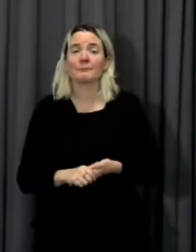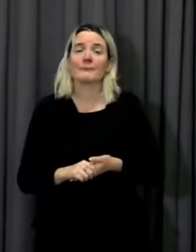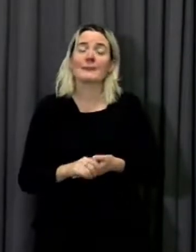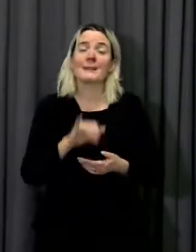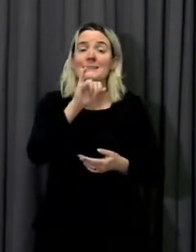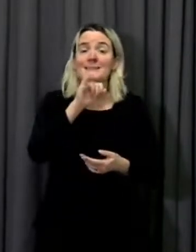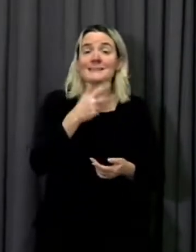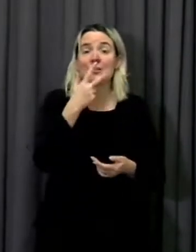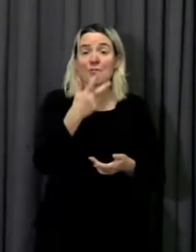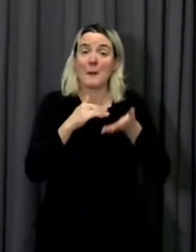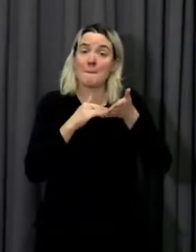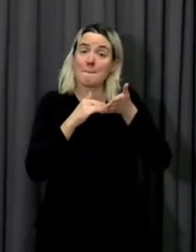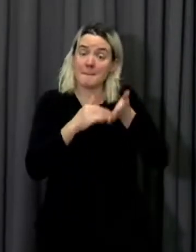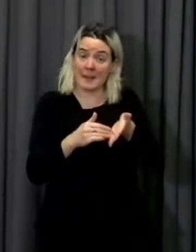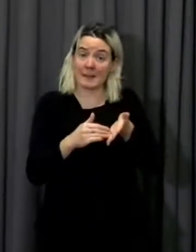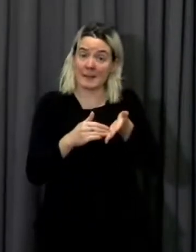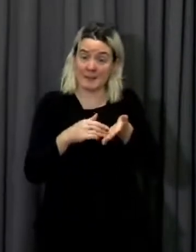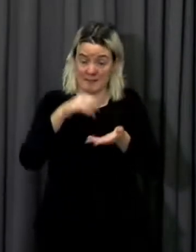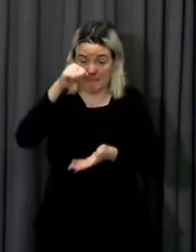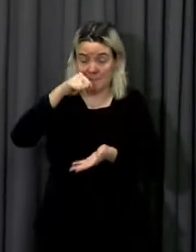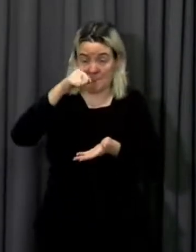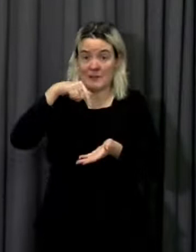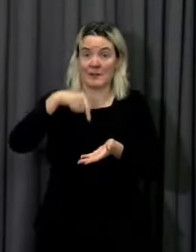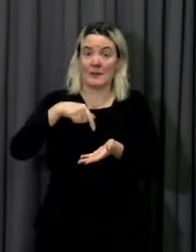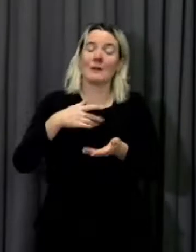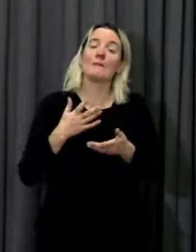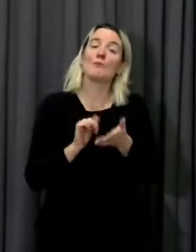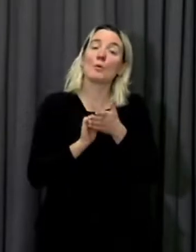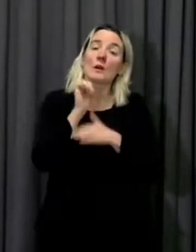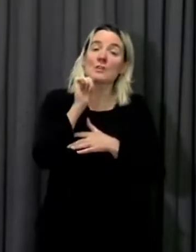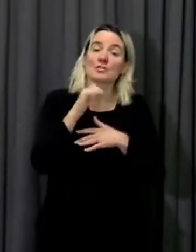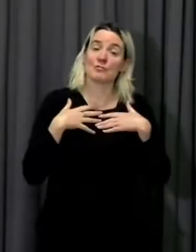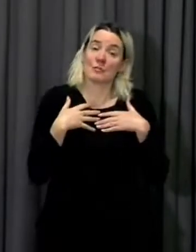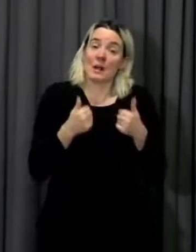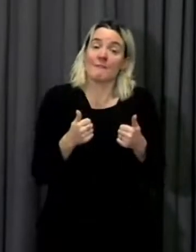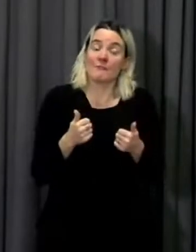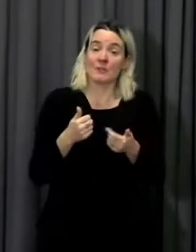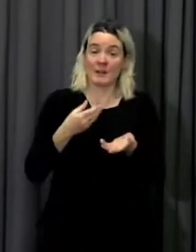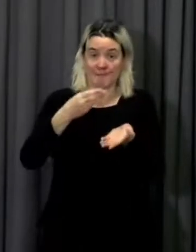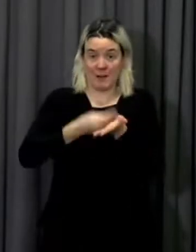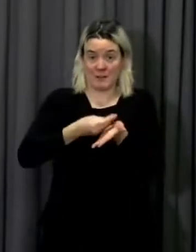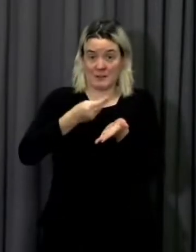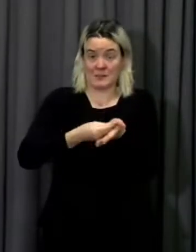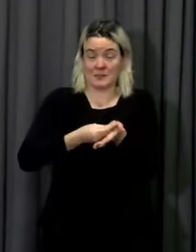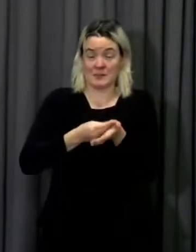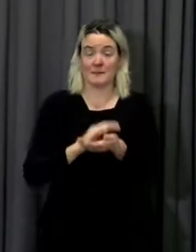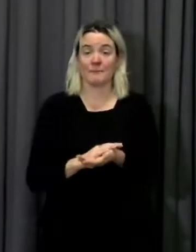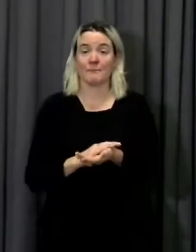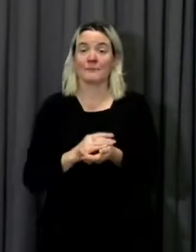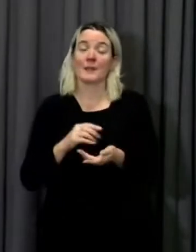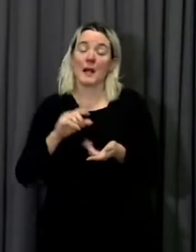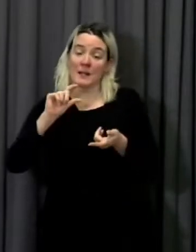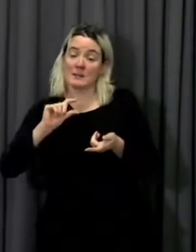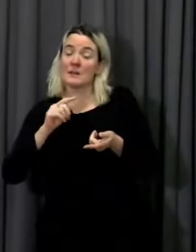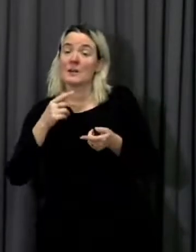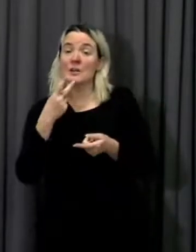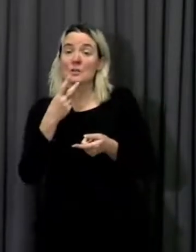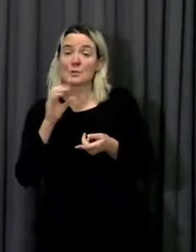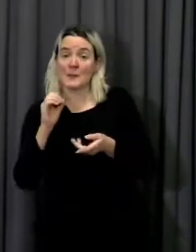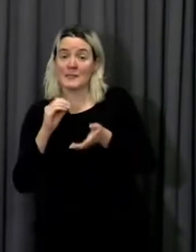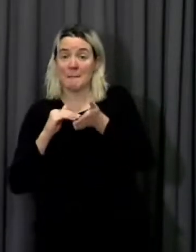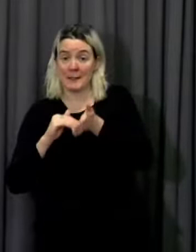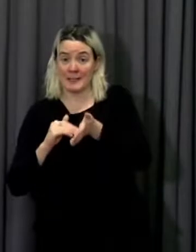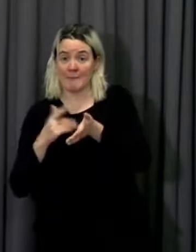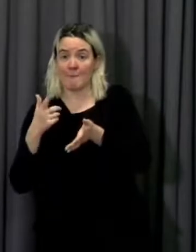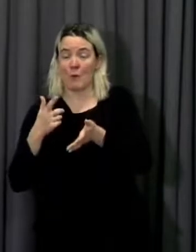million available through the Cultural Recovery Fund, which includes almost £20 million for the Freelancer